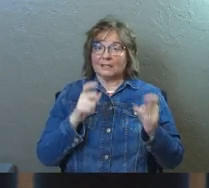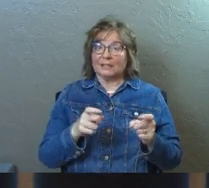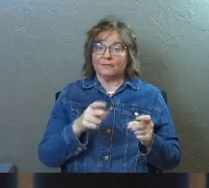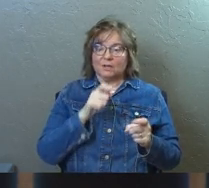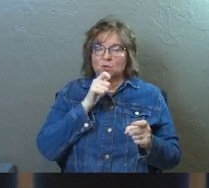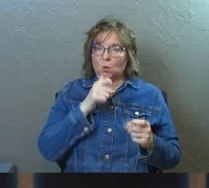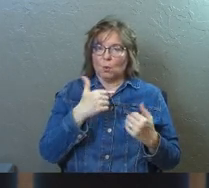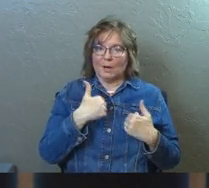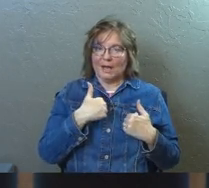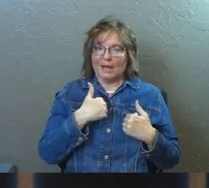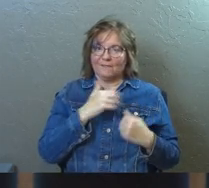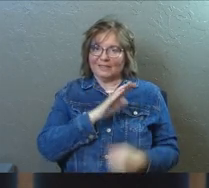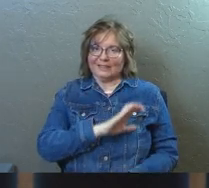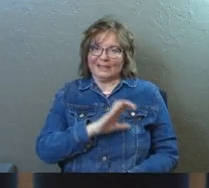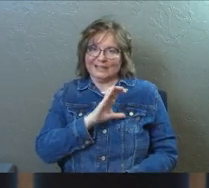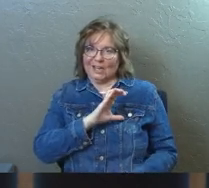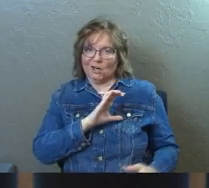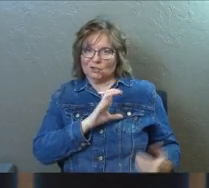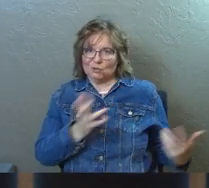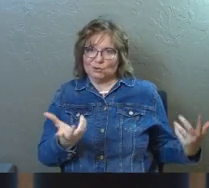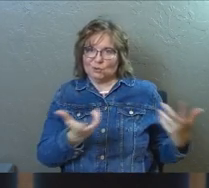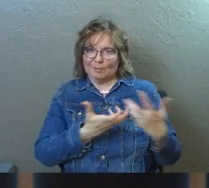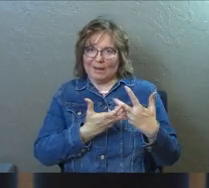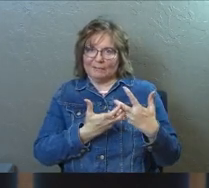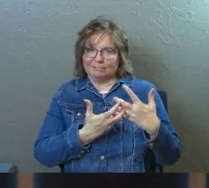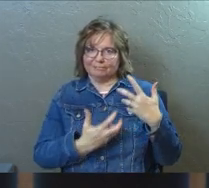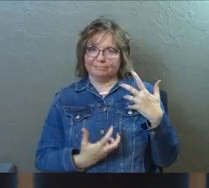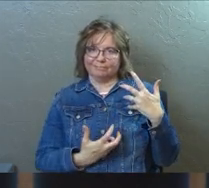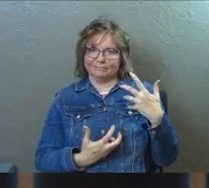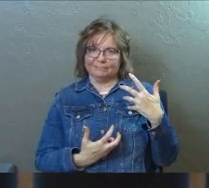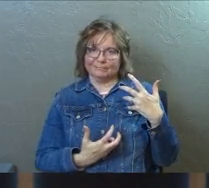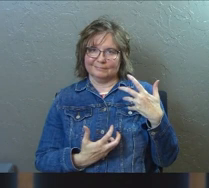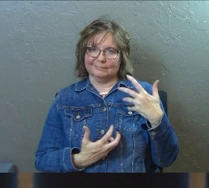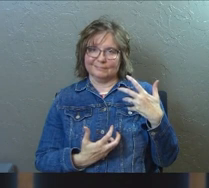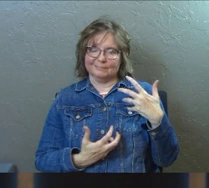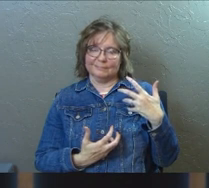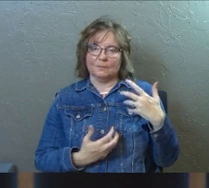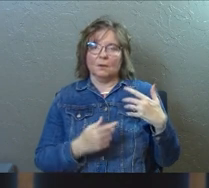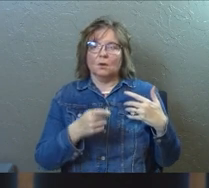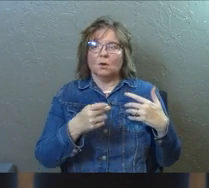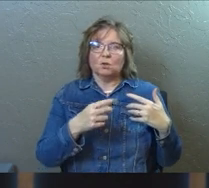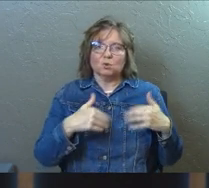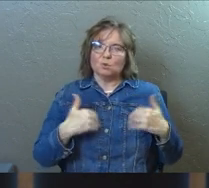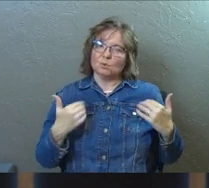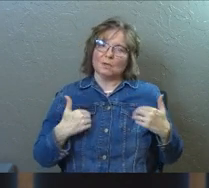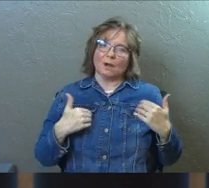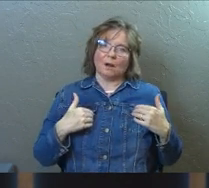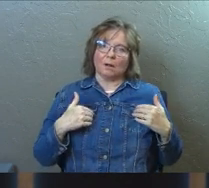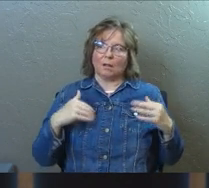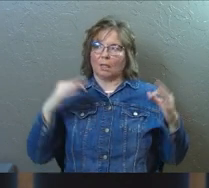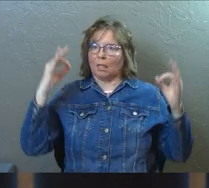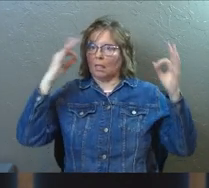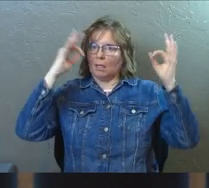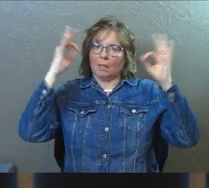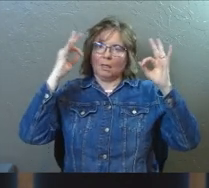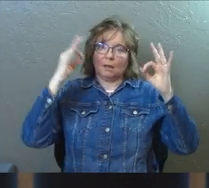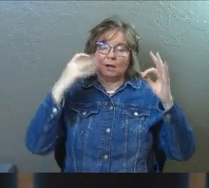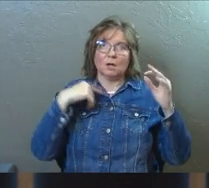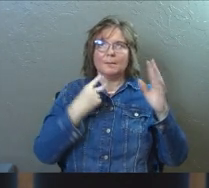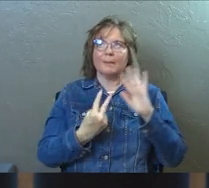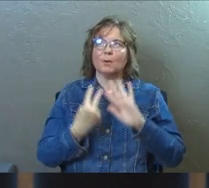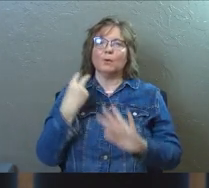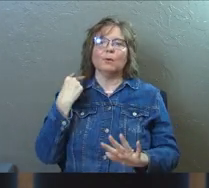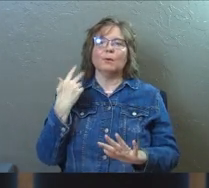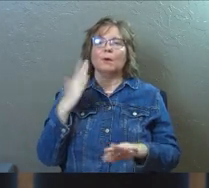gift and you don't have the character to match the gift. You're, you're just too young and you might even look